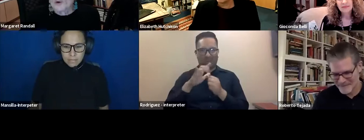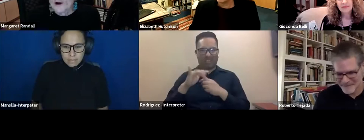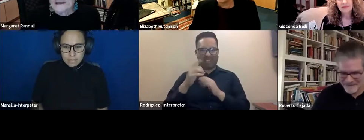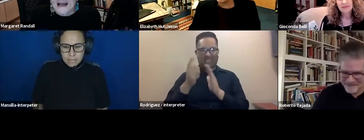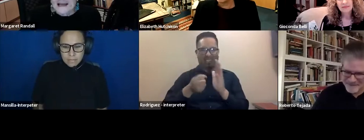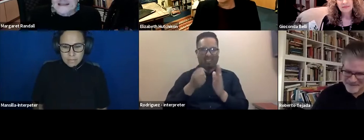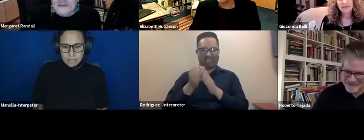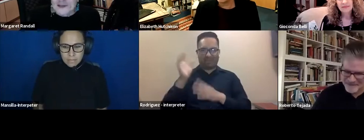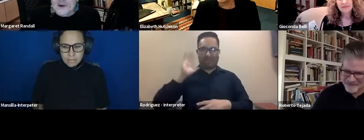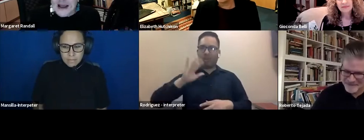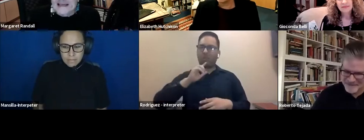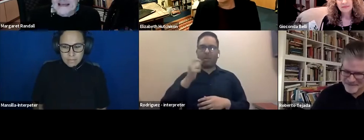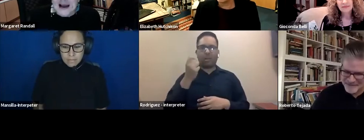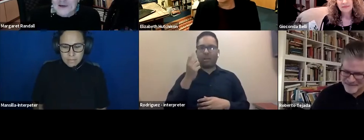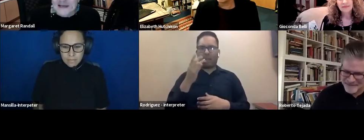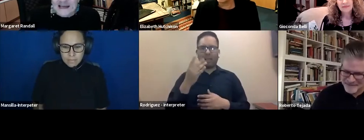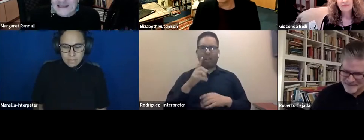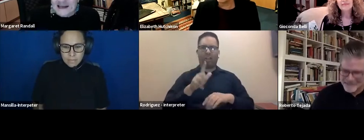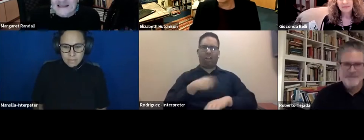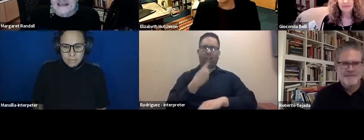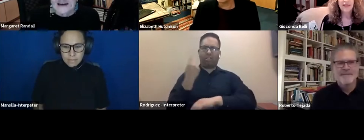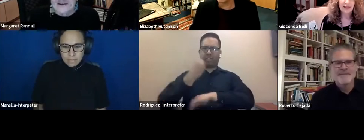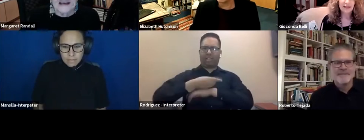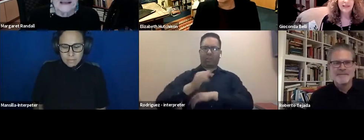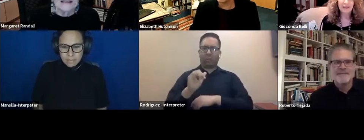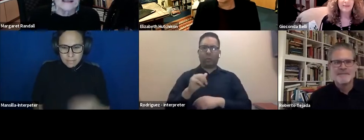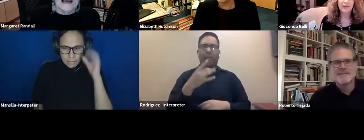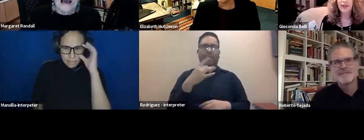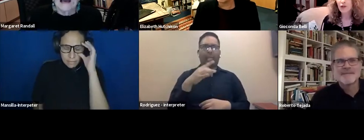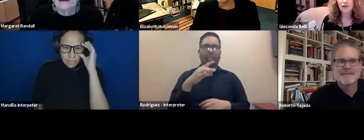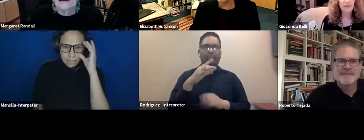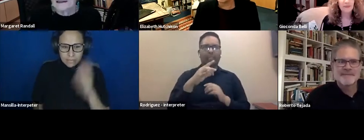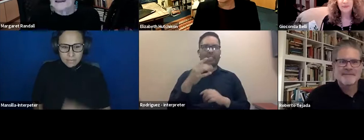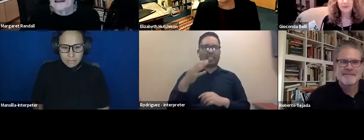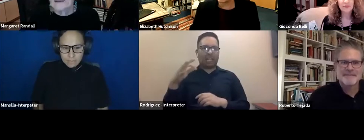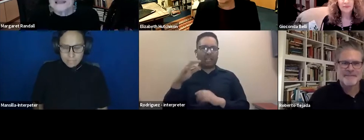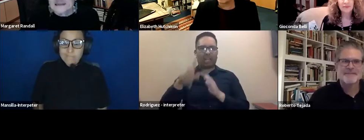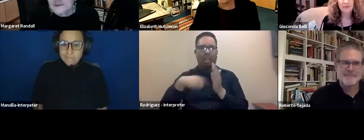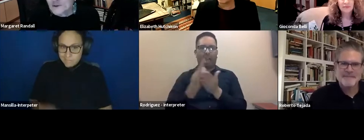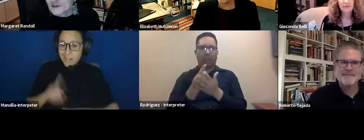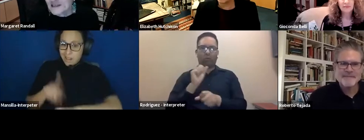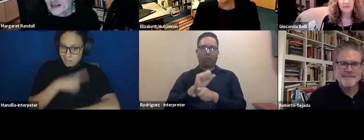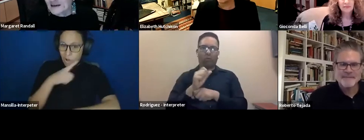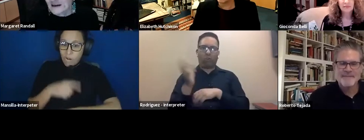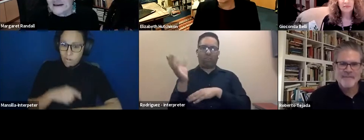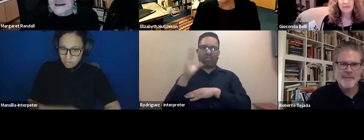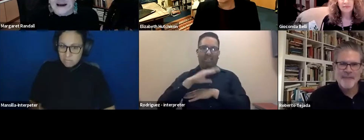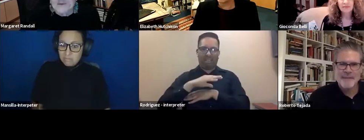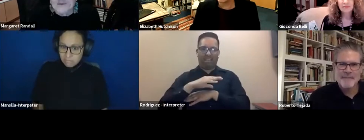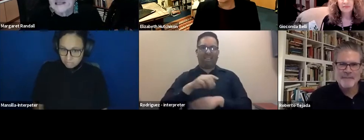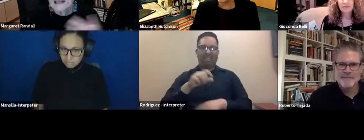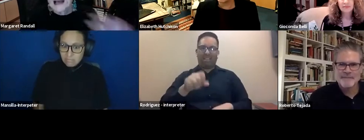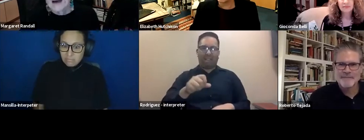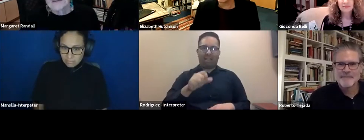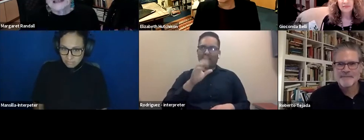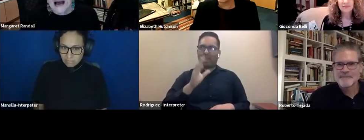they were long days. mean, they were 18 hour days, 19 hour days. And it never seemed to us that, I mean,